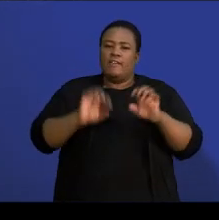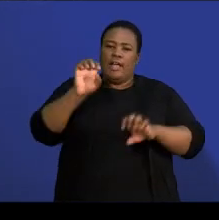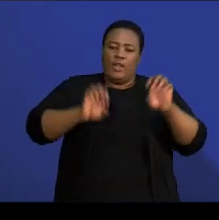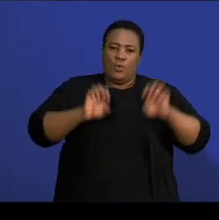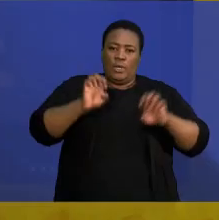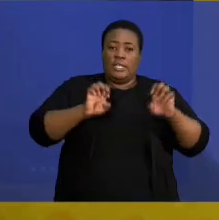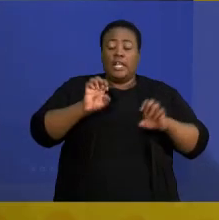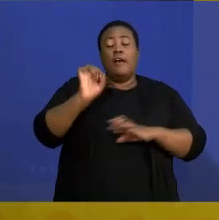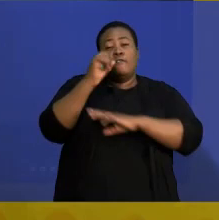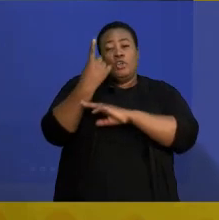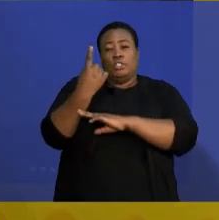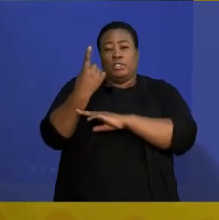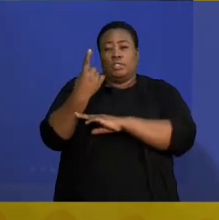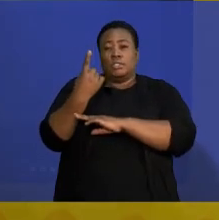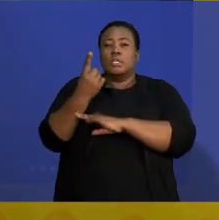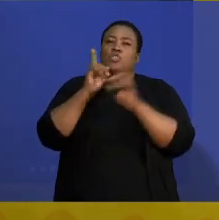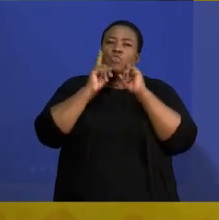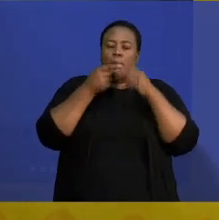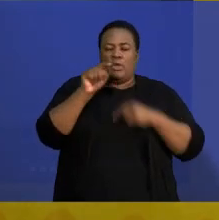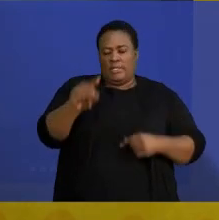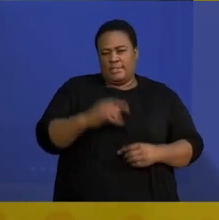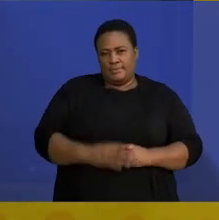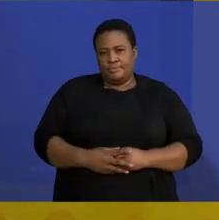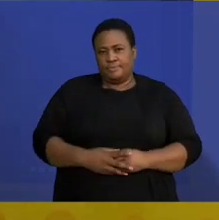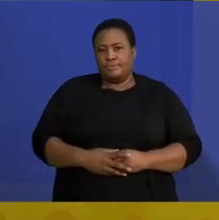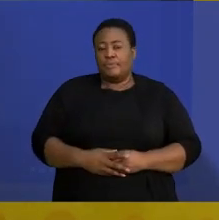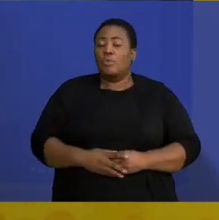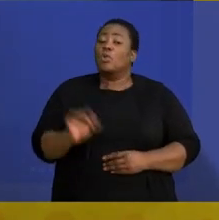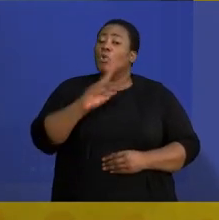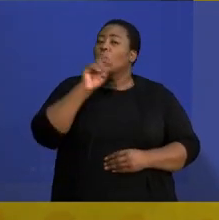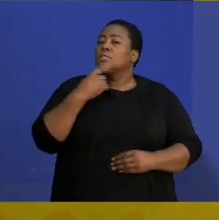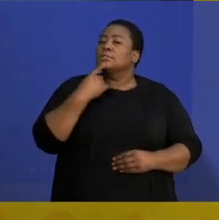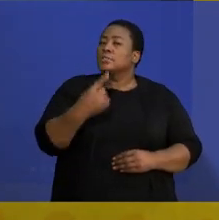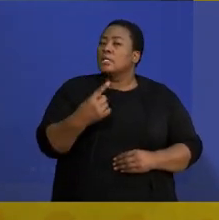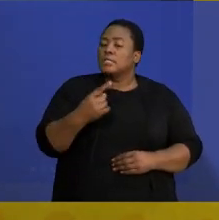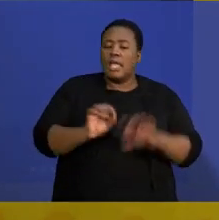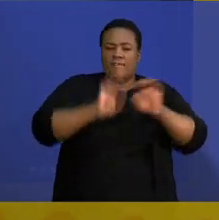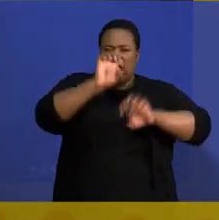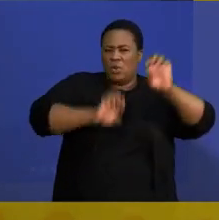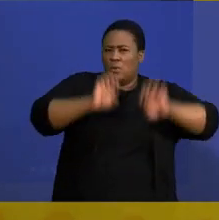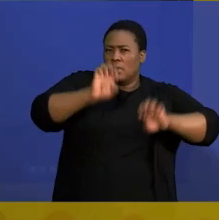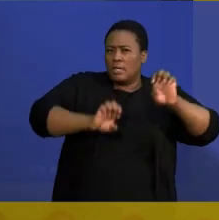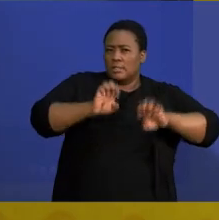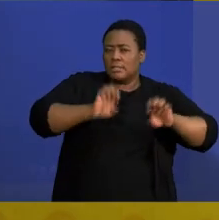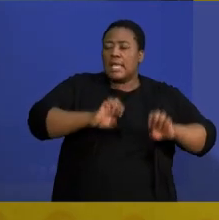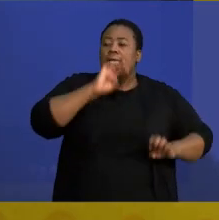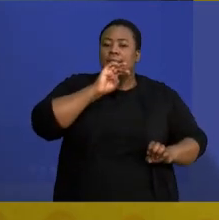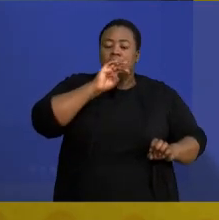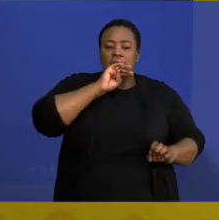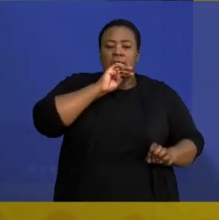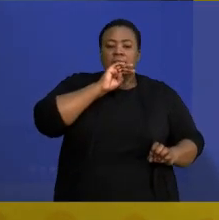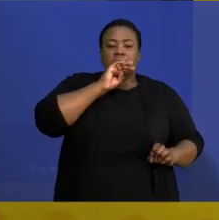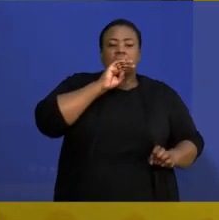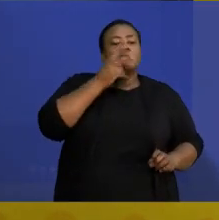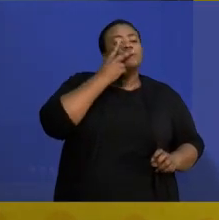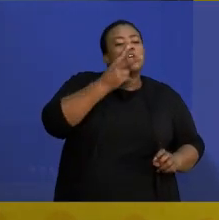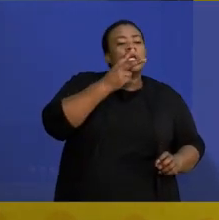first before we actually do it. Guys, when a question says evaluate, it means you need to look at what concept is it. So